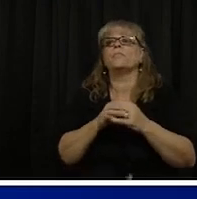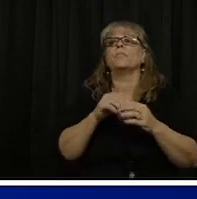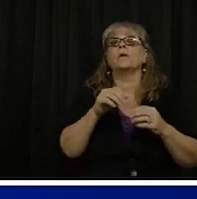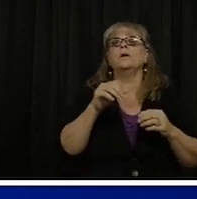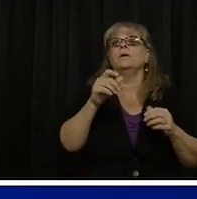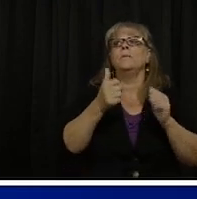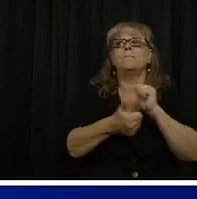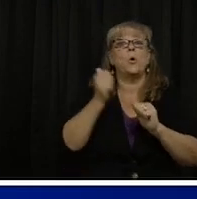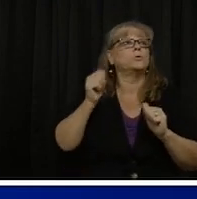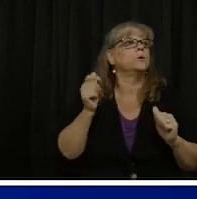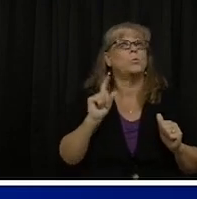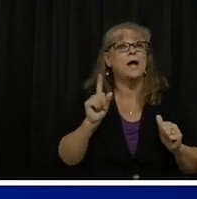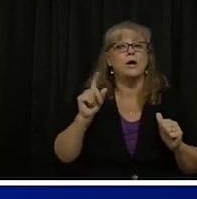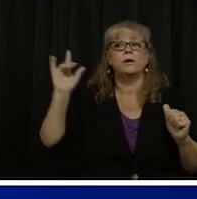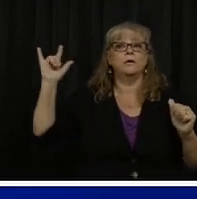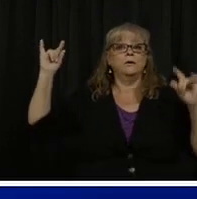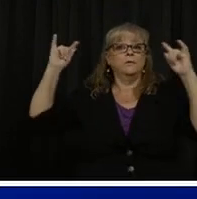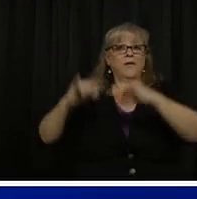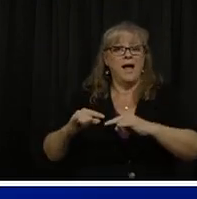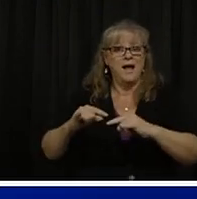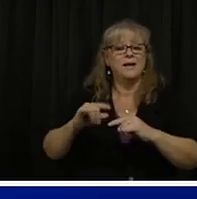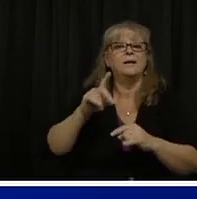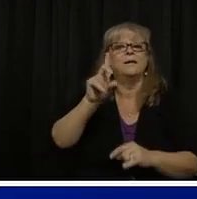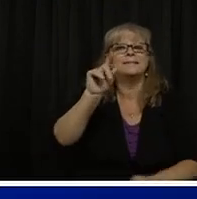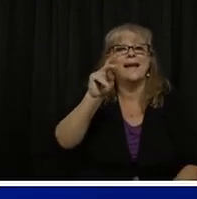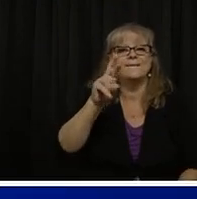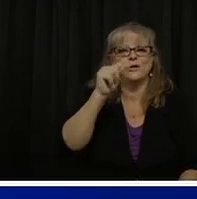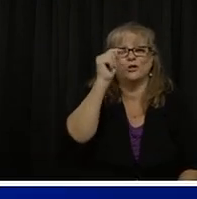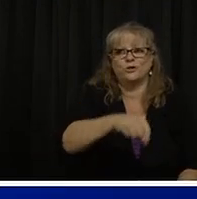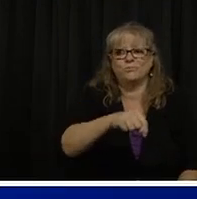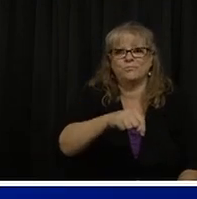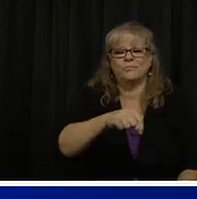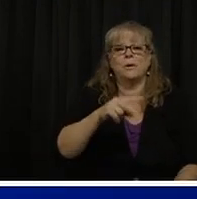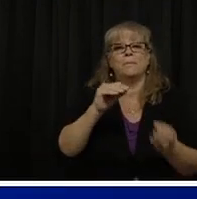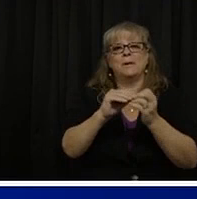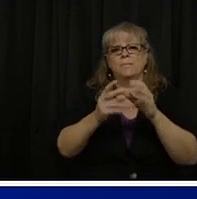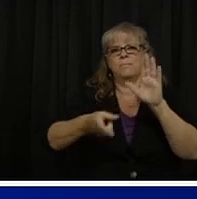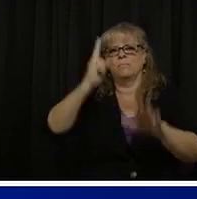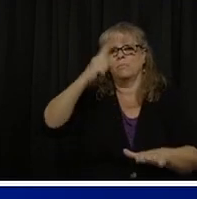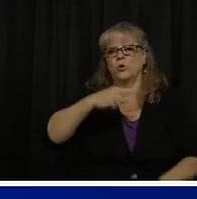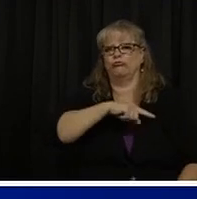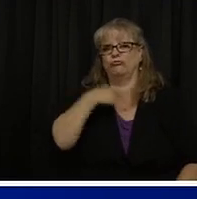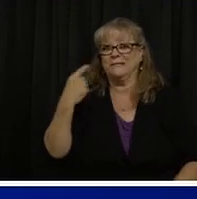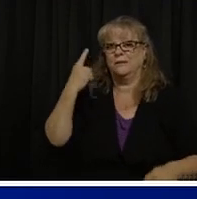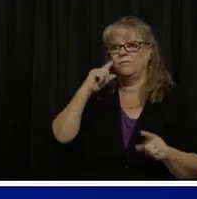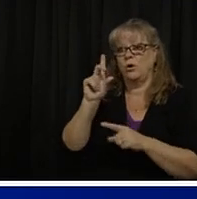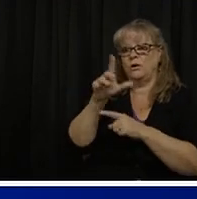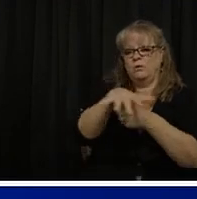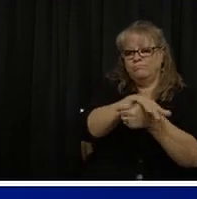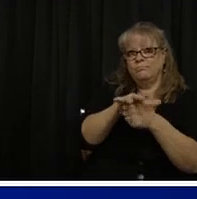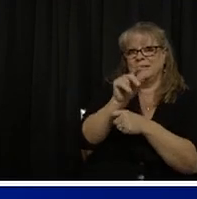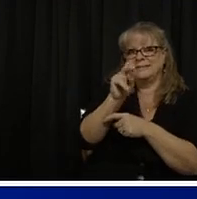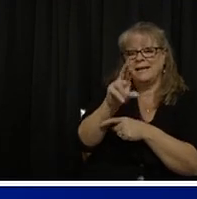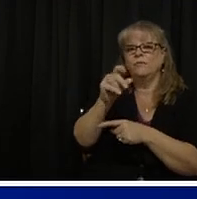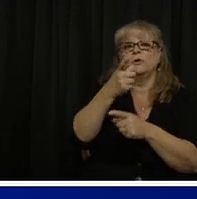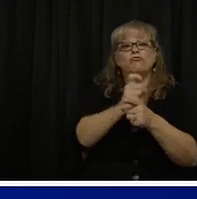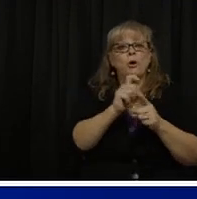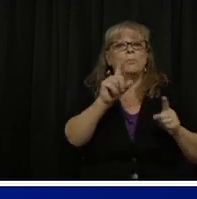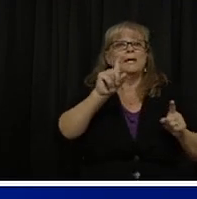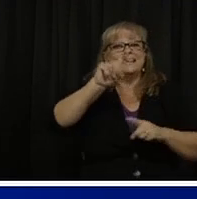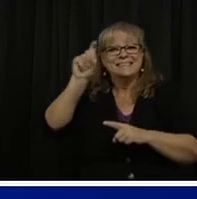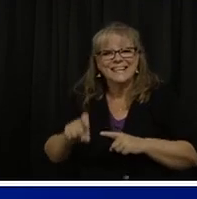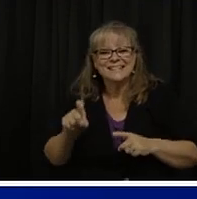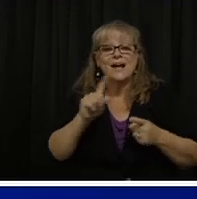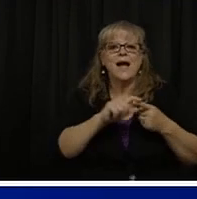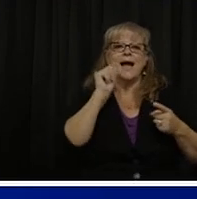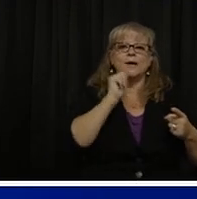potential risk to Coloradans posed by visitors to our state who are coming from Texas, Arizona, Florida, and other states